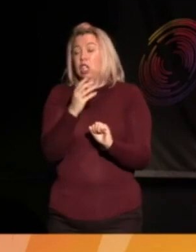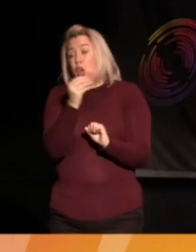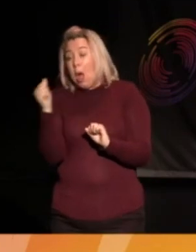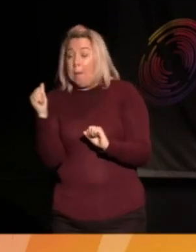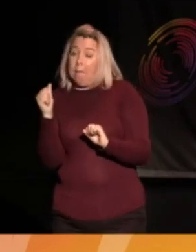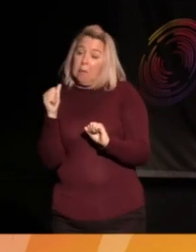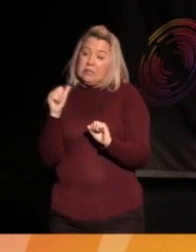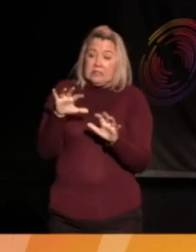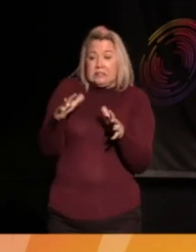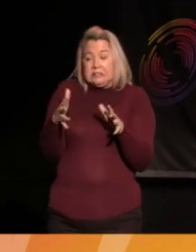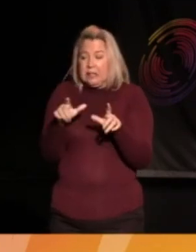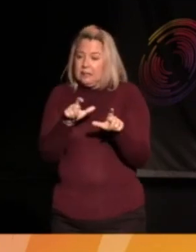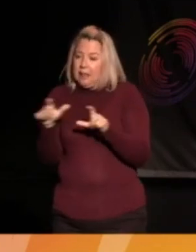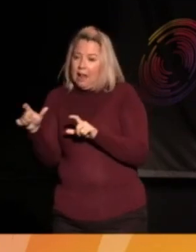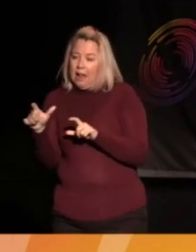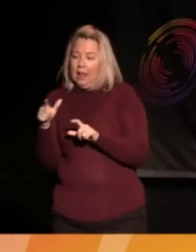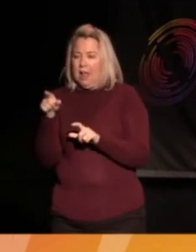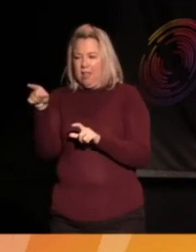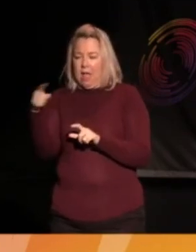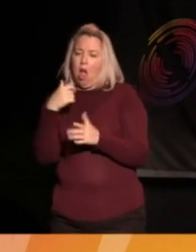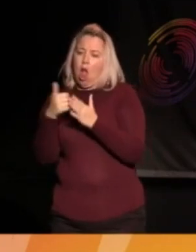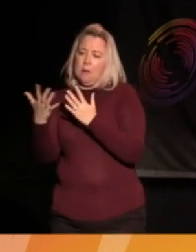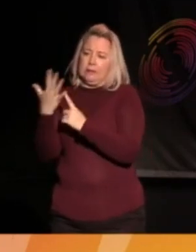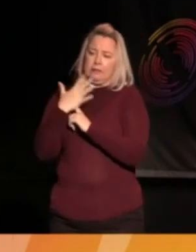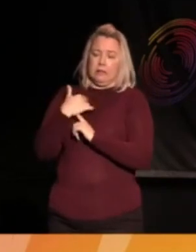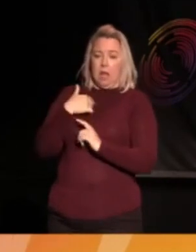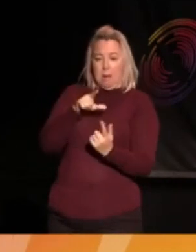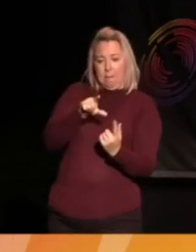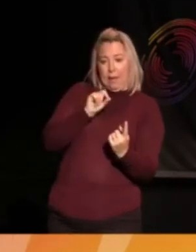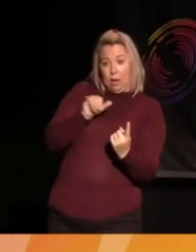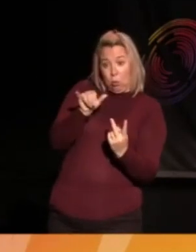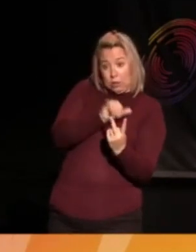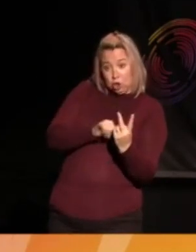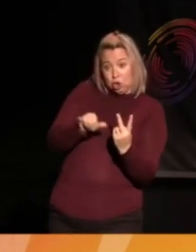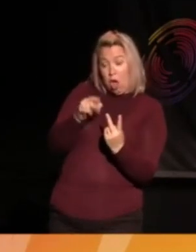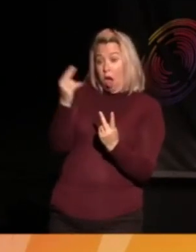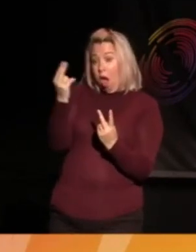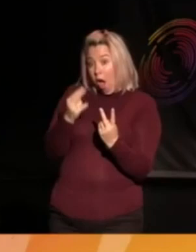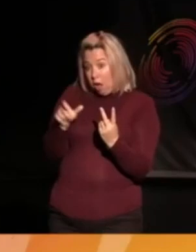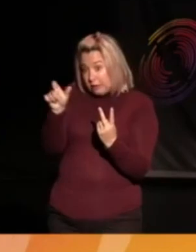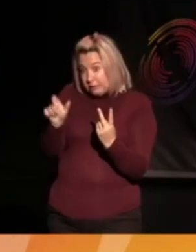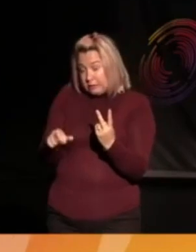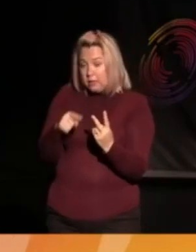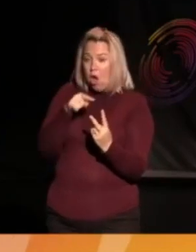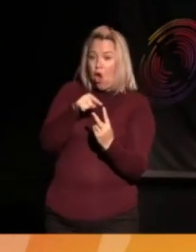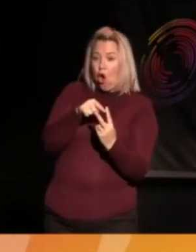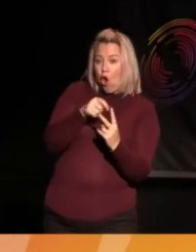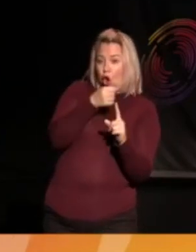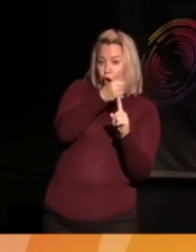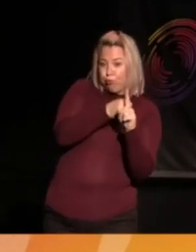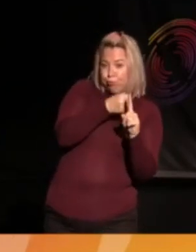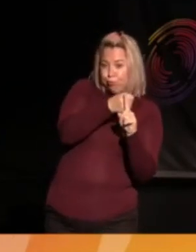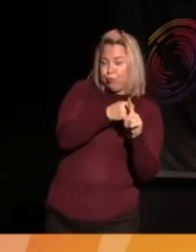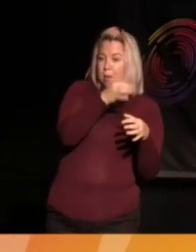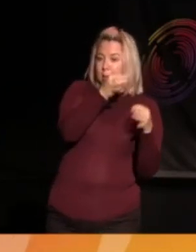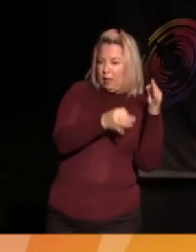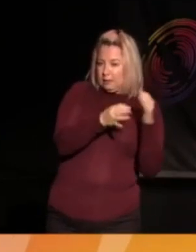But it was like, well, choose, you know, be one or the other. Are you a proper artist or are you busy paddling around in politics?